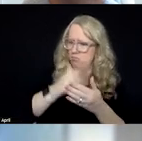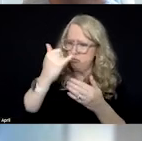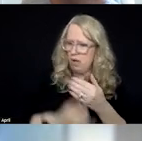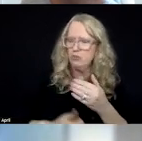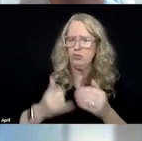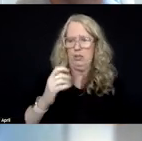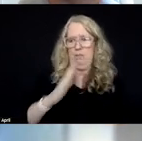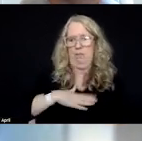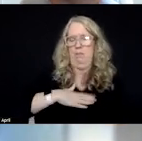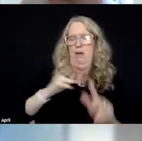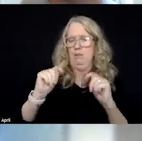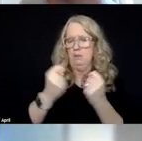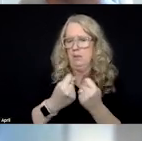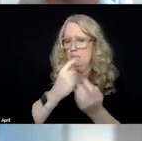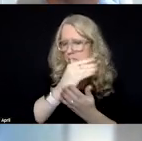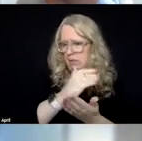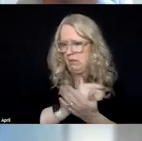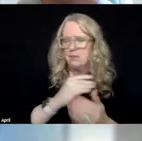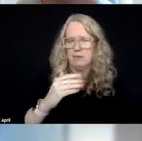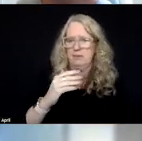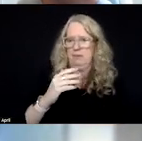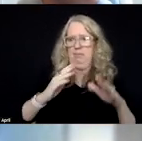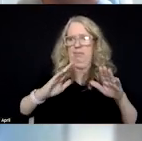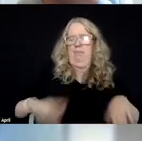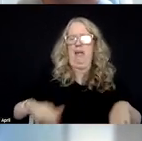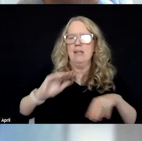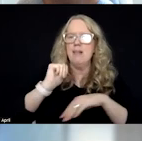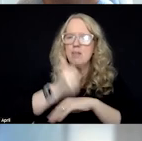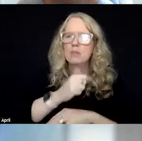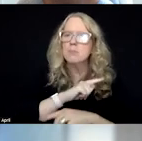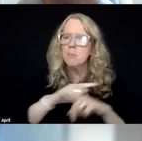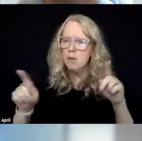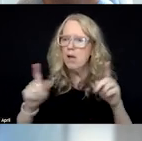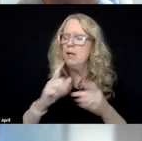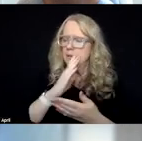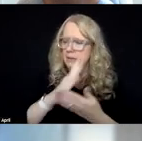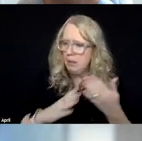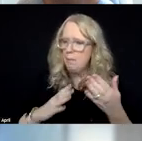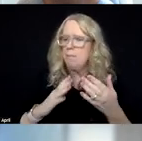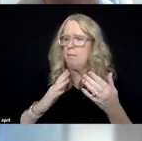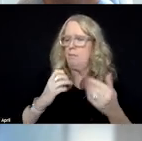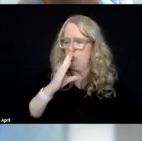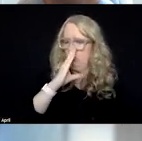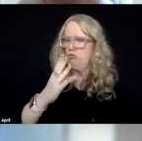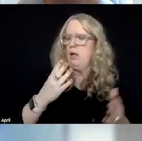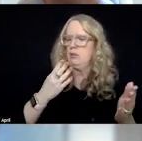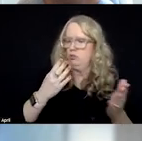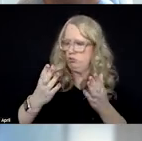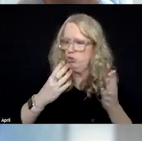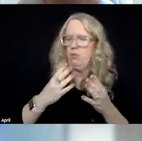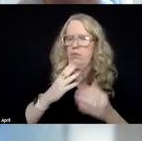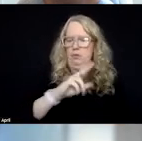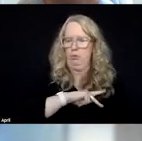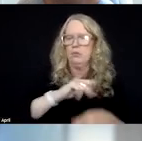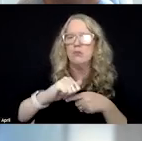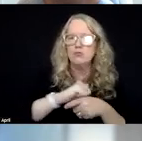my team's list and hasn't launched yet, but it's actually some direct service personnel training. And one